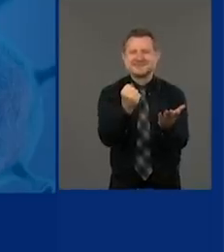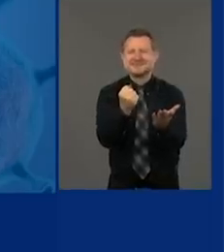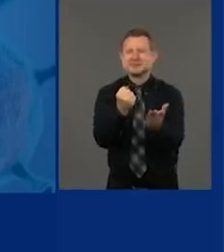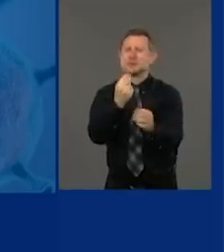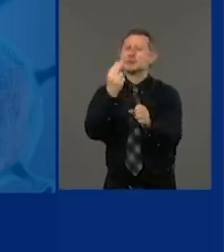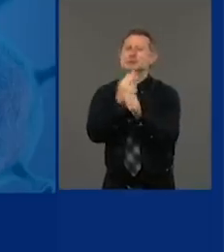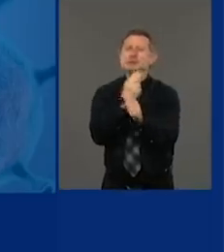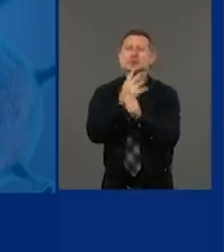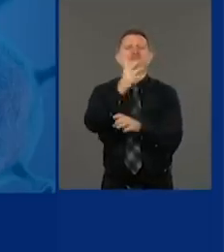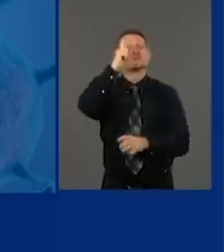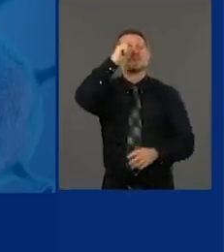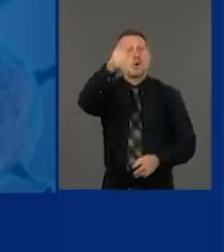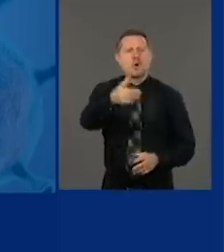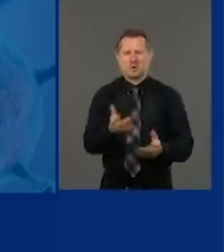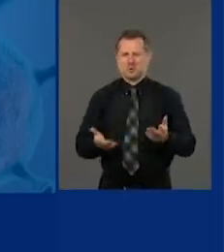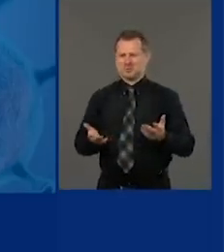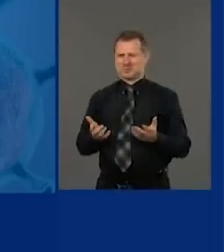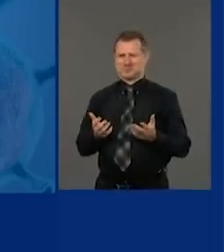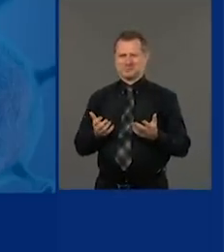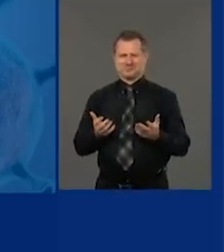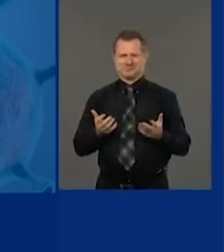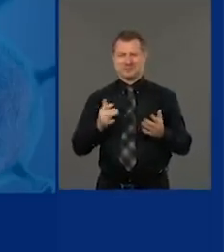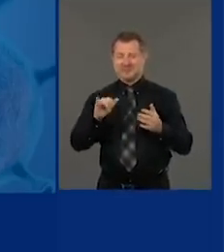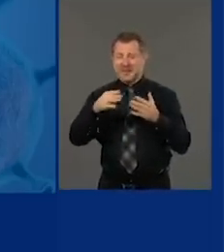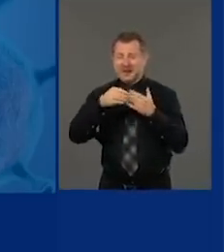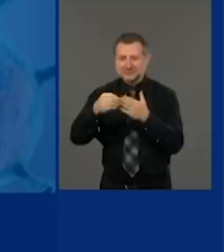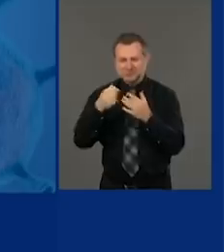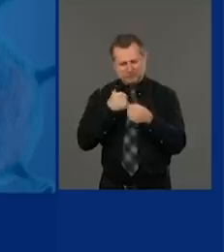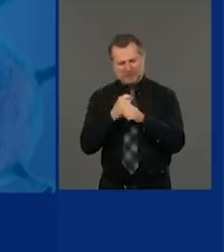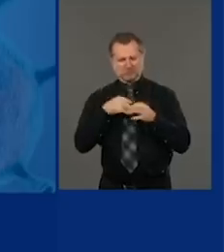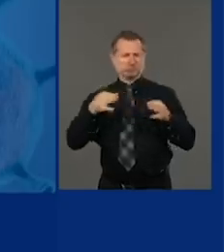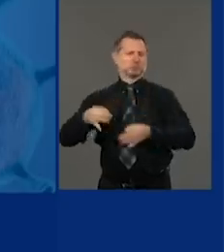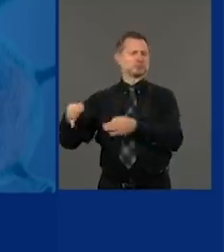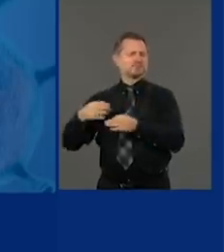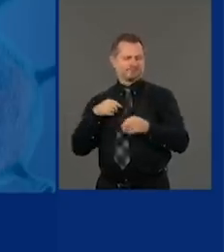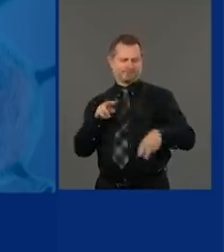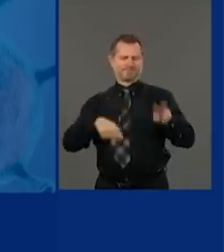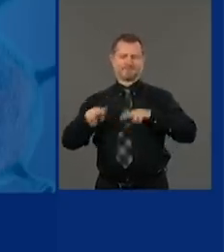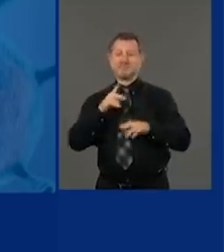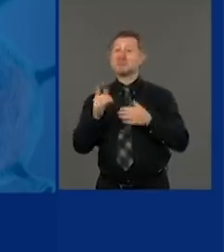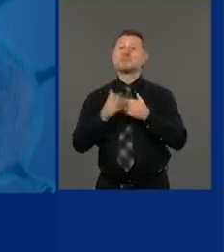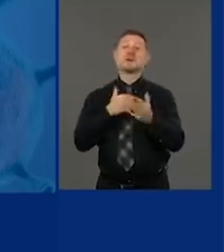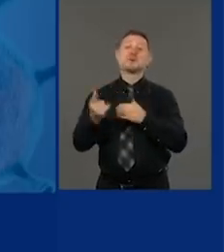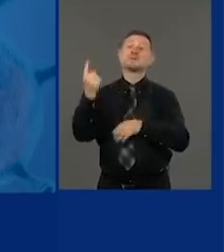determine what we do, even in this crazy environment.